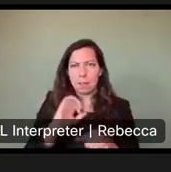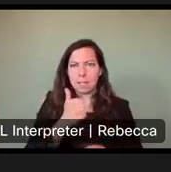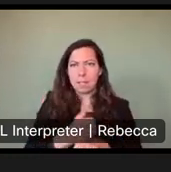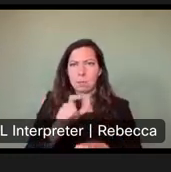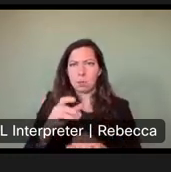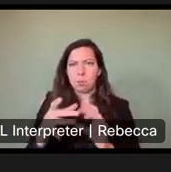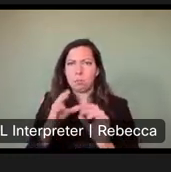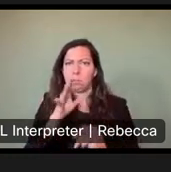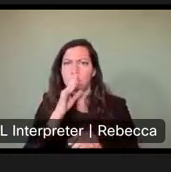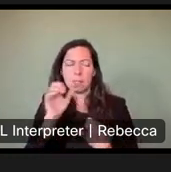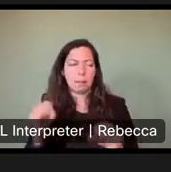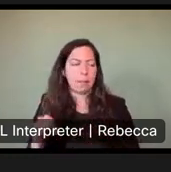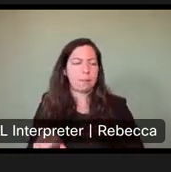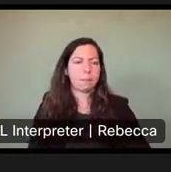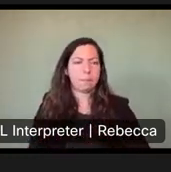1 2nd here.